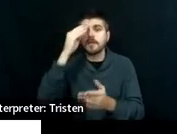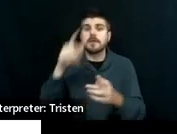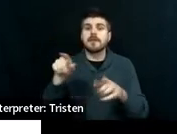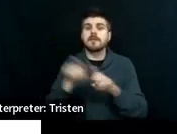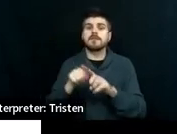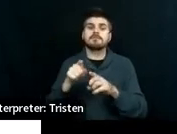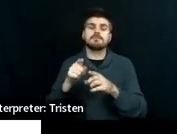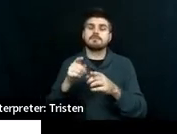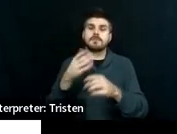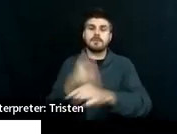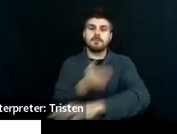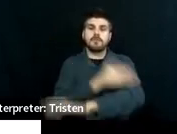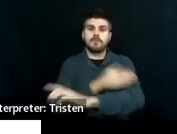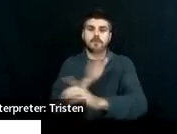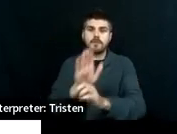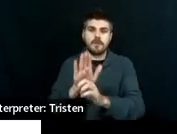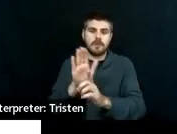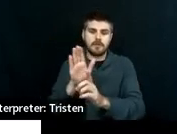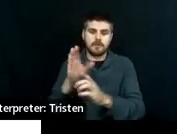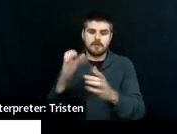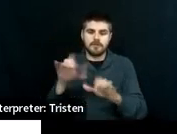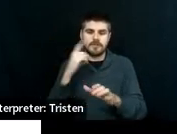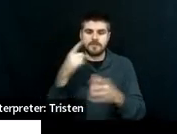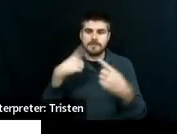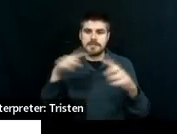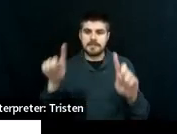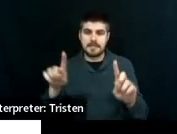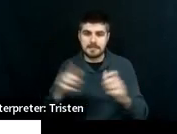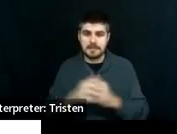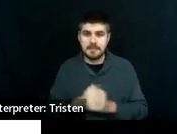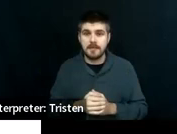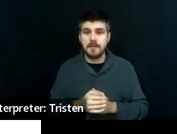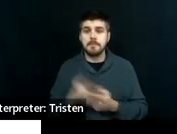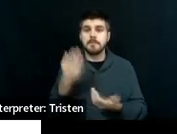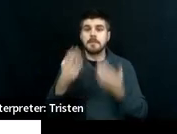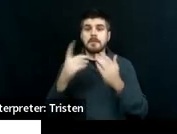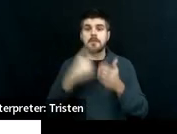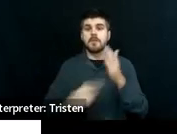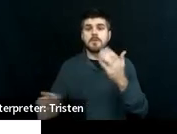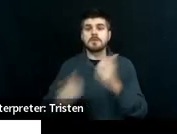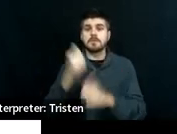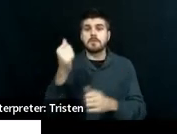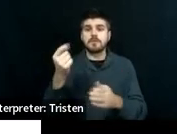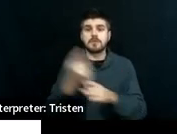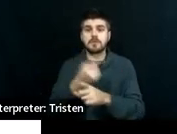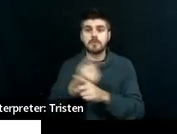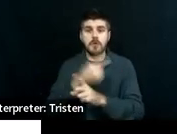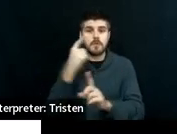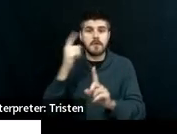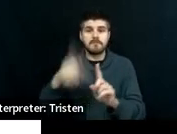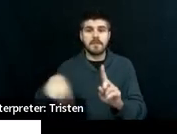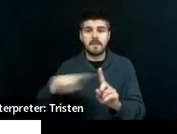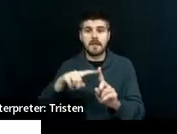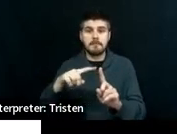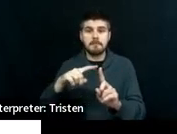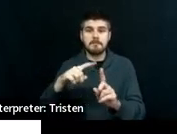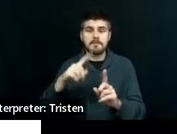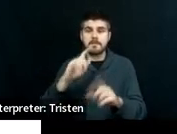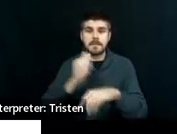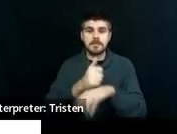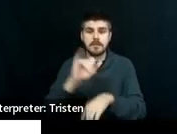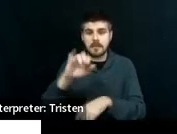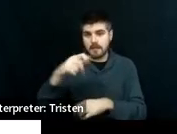opportunity for success. Maybe what would be most appropriate for them based on the IEP discussion